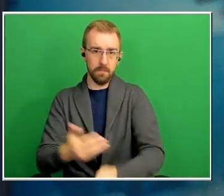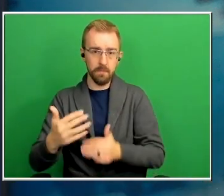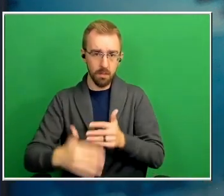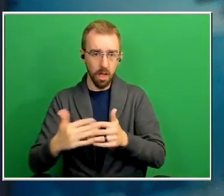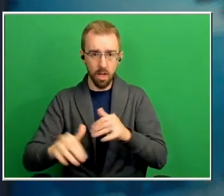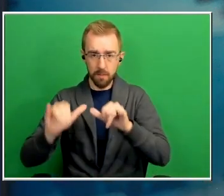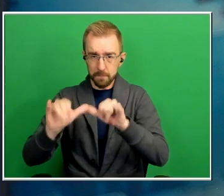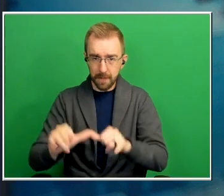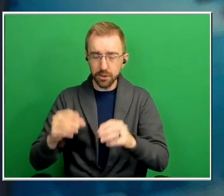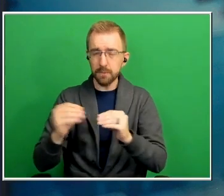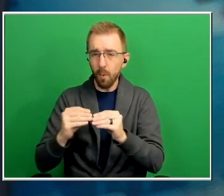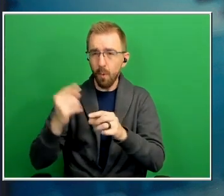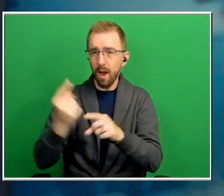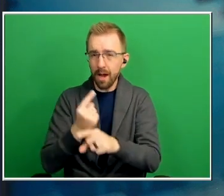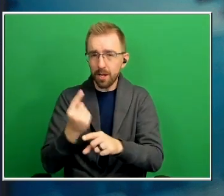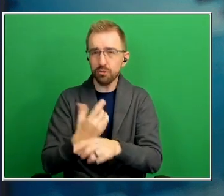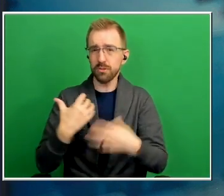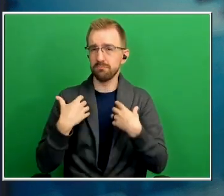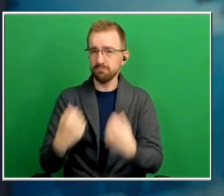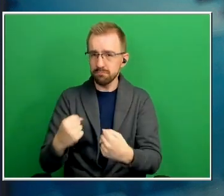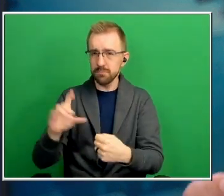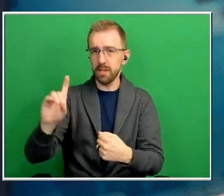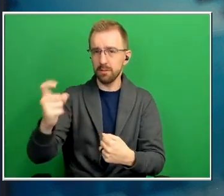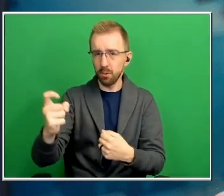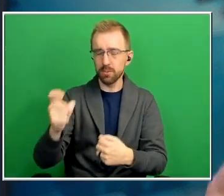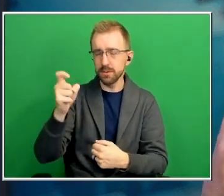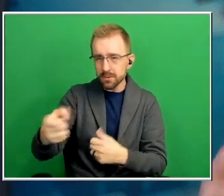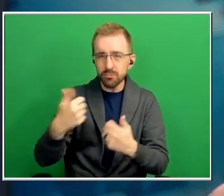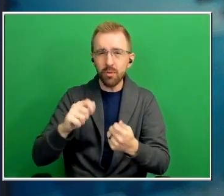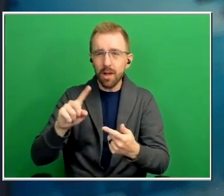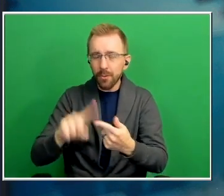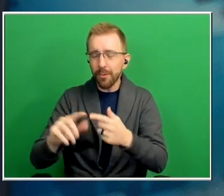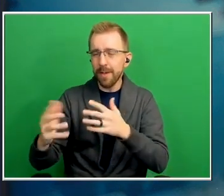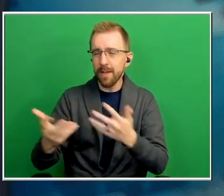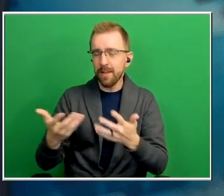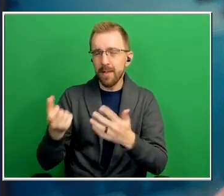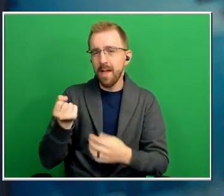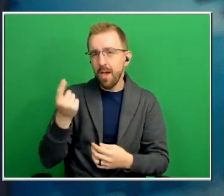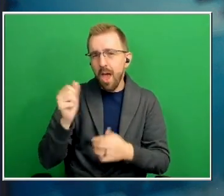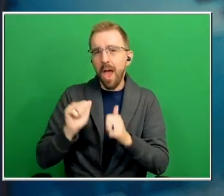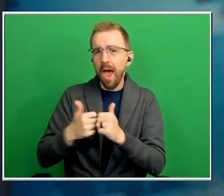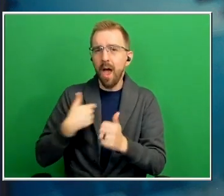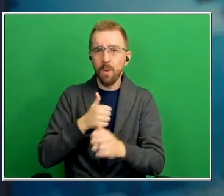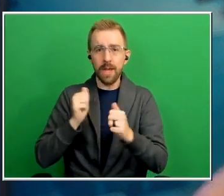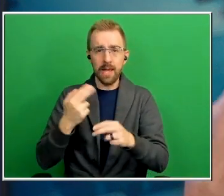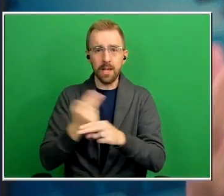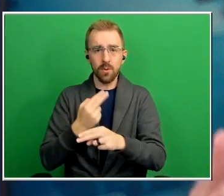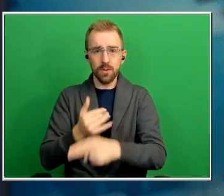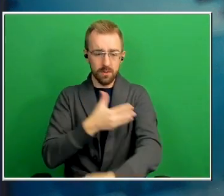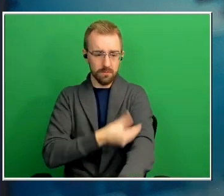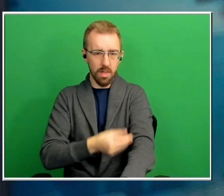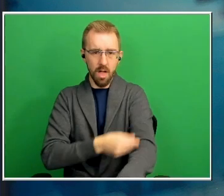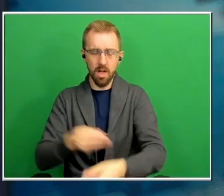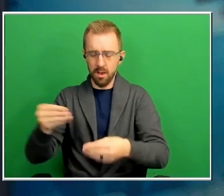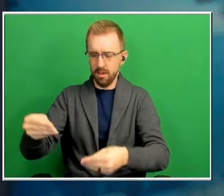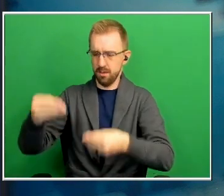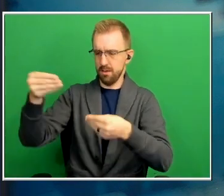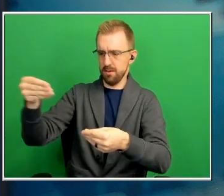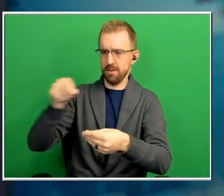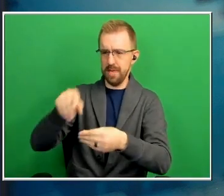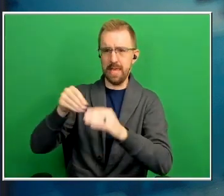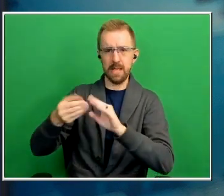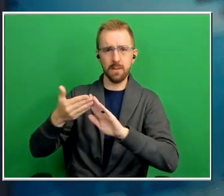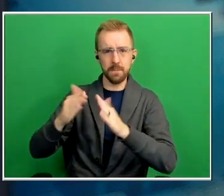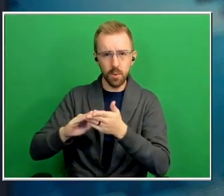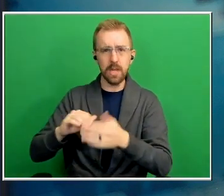diagnosis and trying to trying to understand how we can use these blood markers you know in the community in primary care to